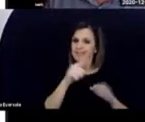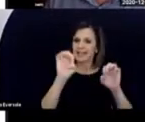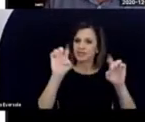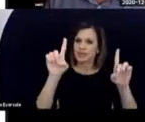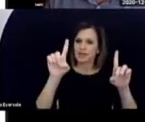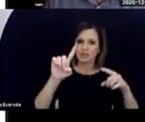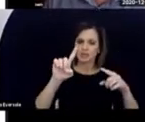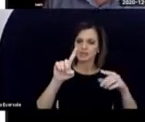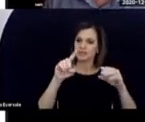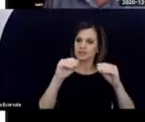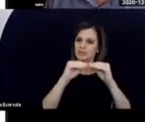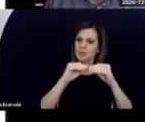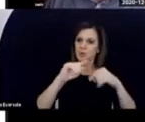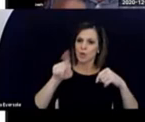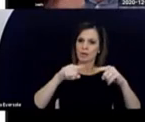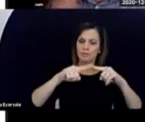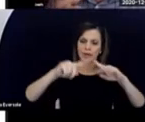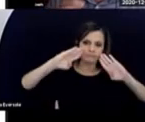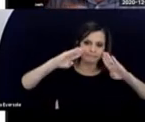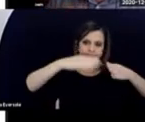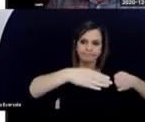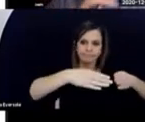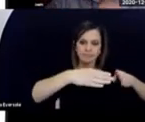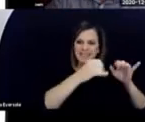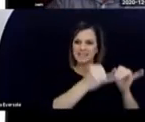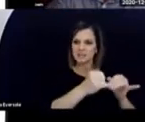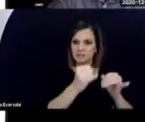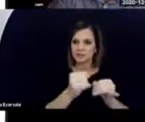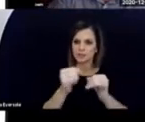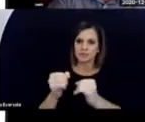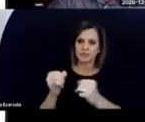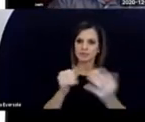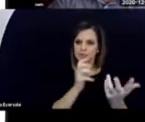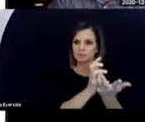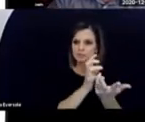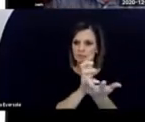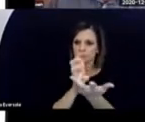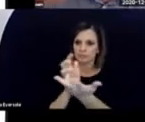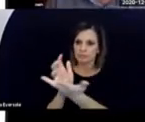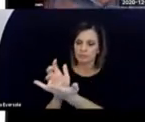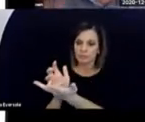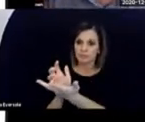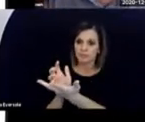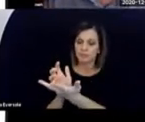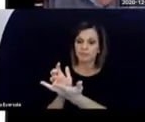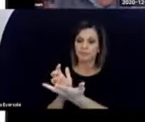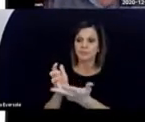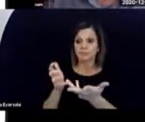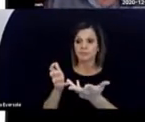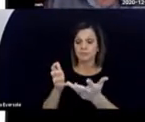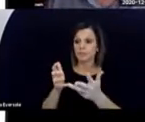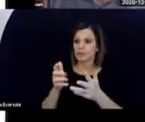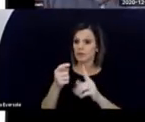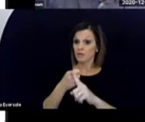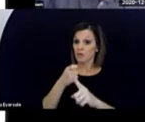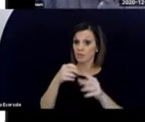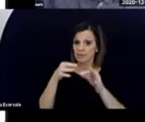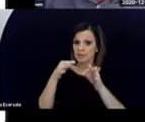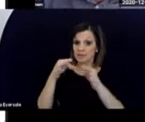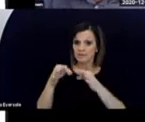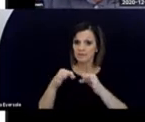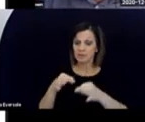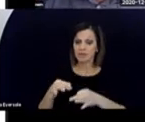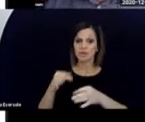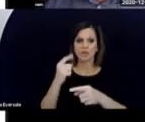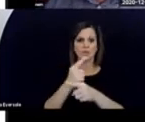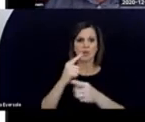by definition, the right program for this individual child can't already exist. There